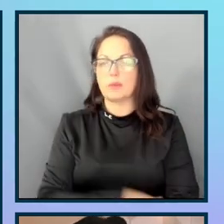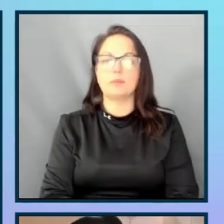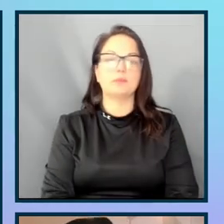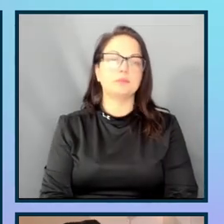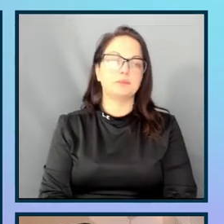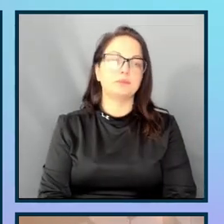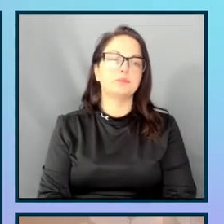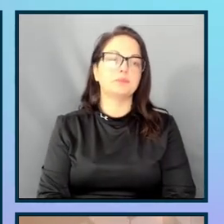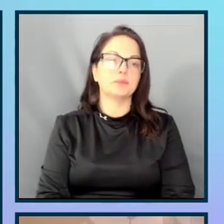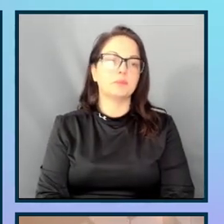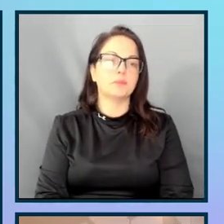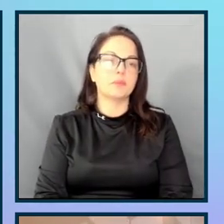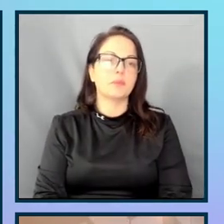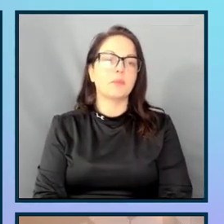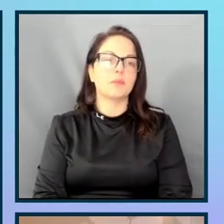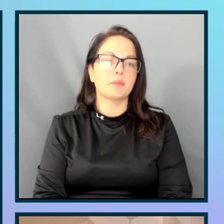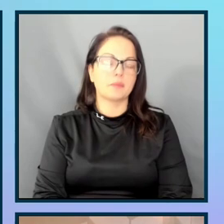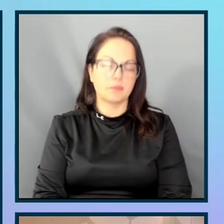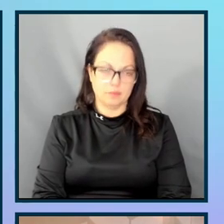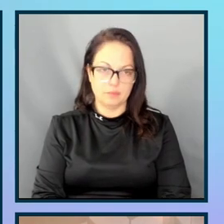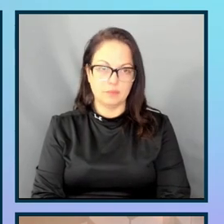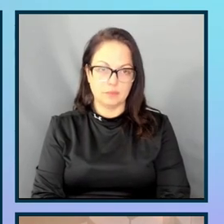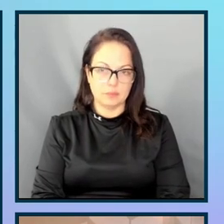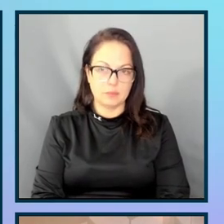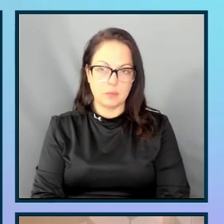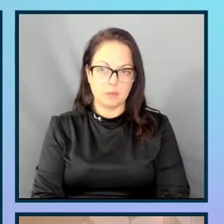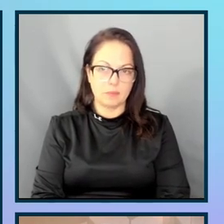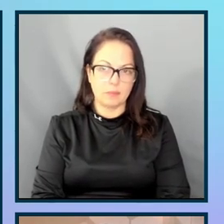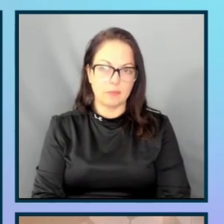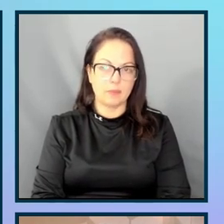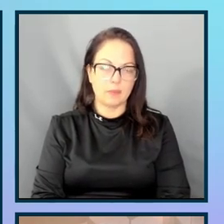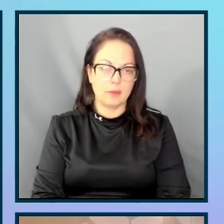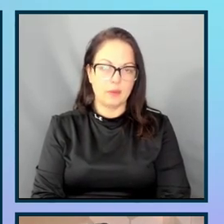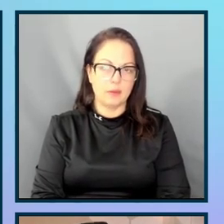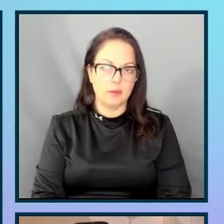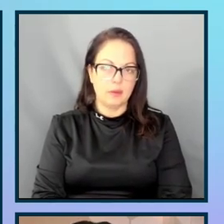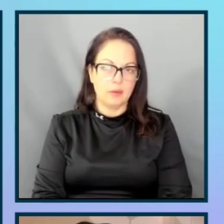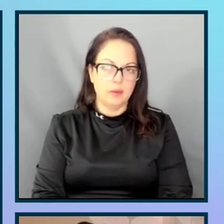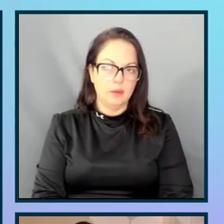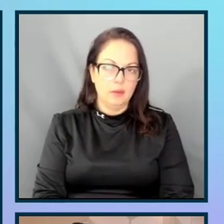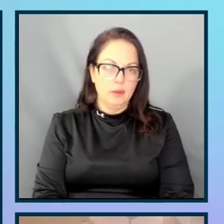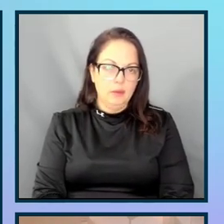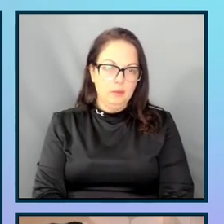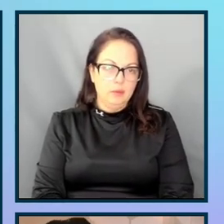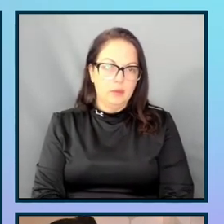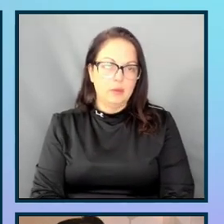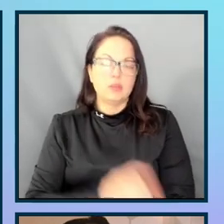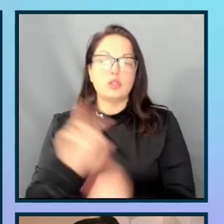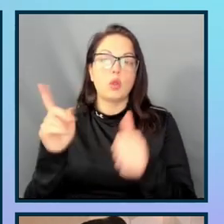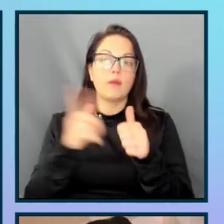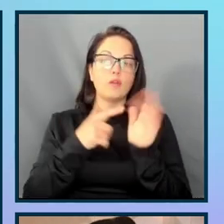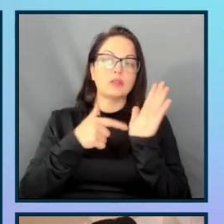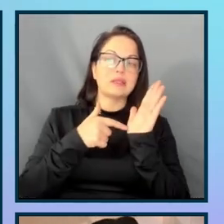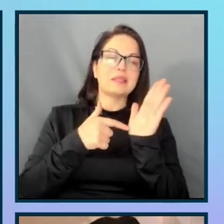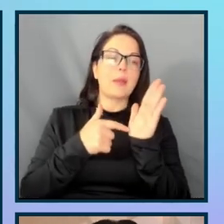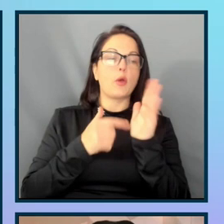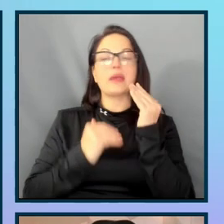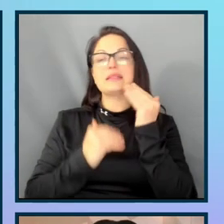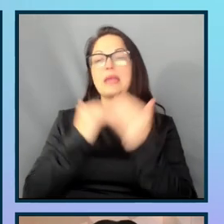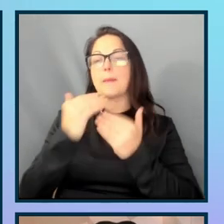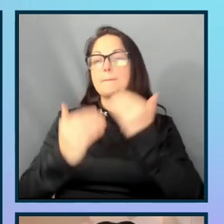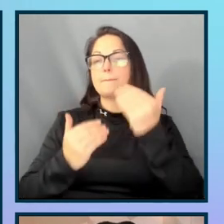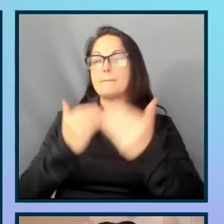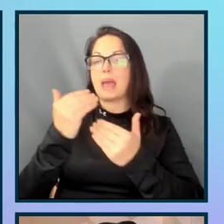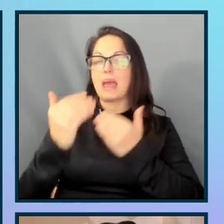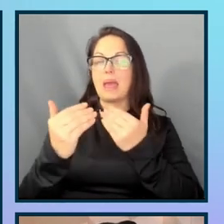So, the first example is kind of like a discouraged pattern. And it is a placeholder